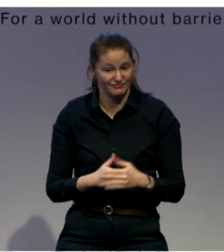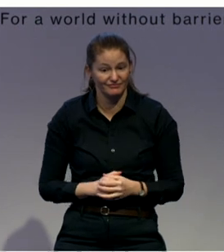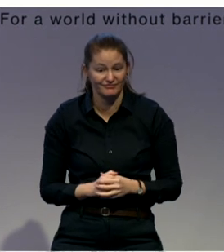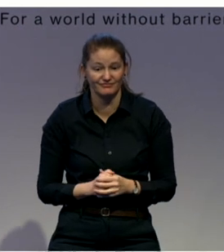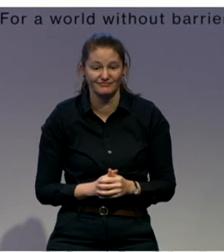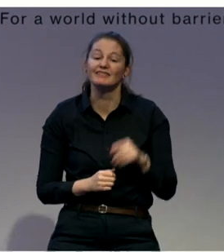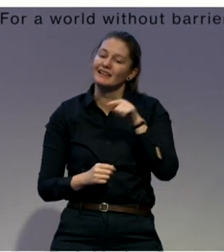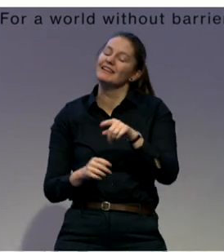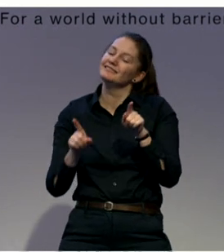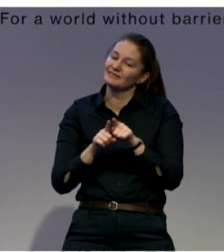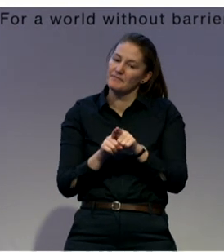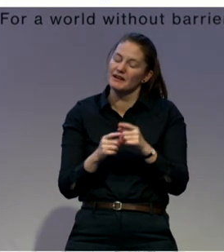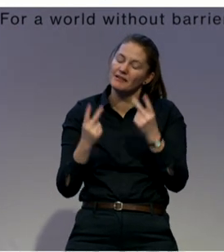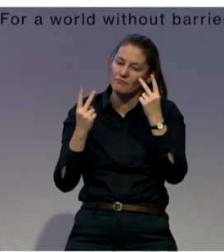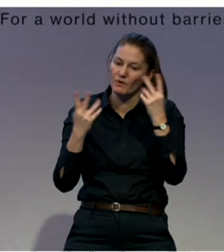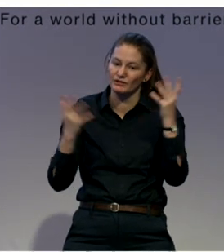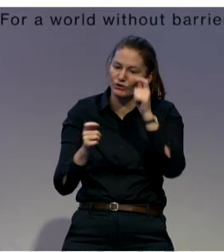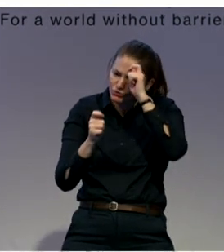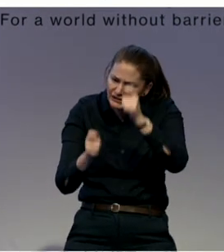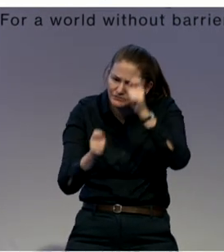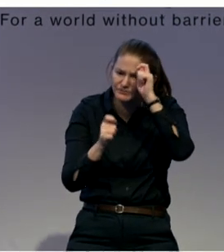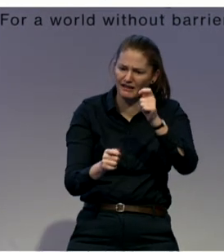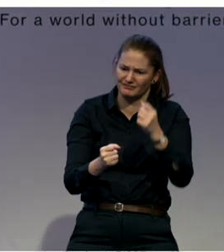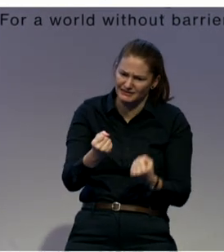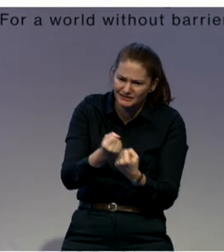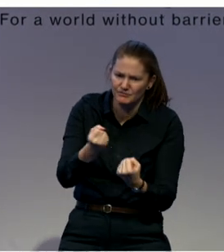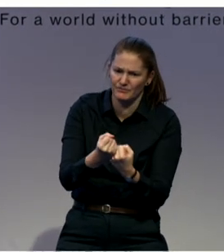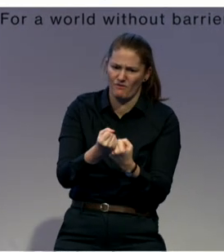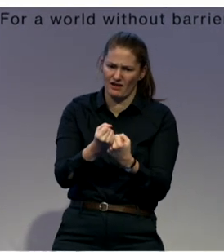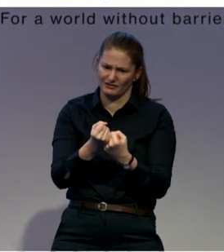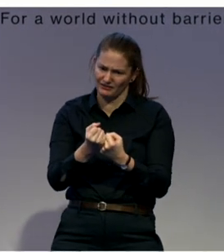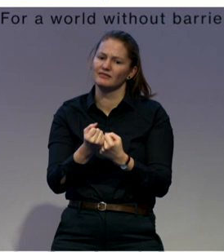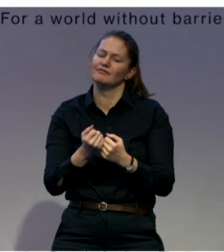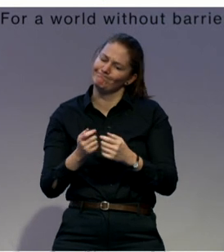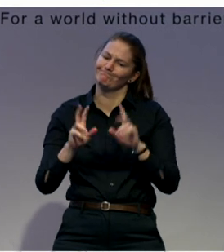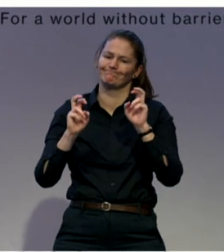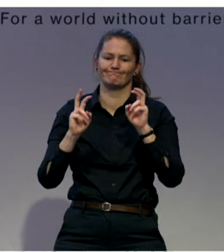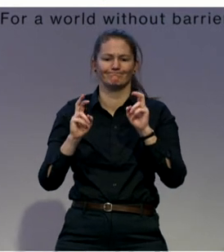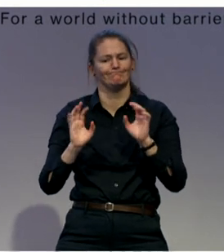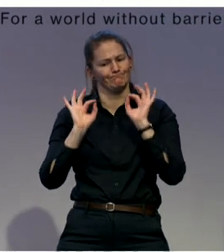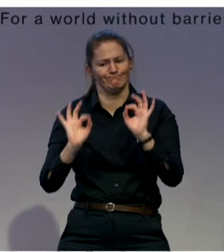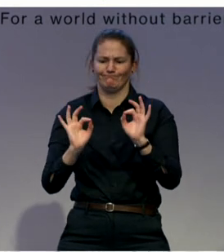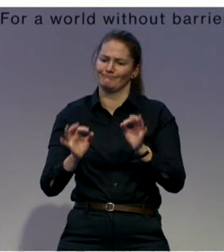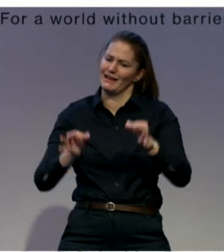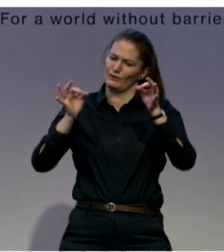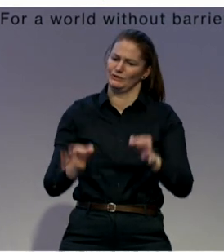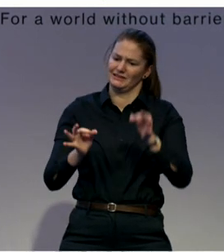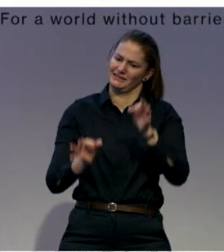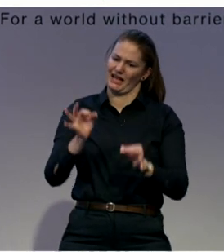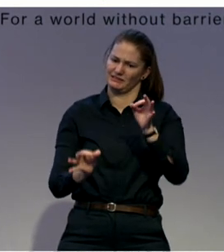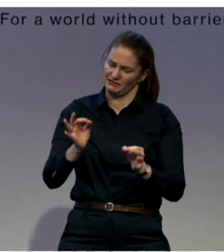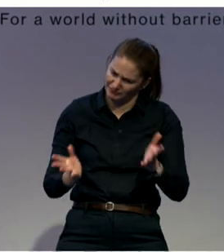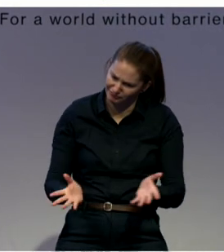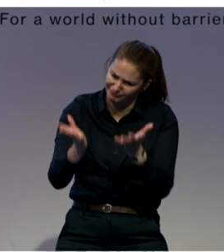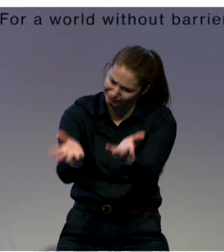rights-based approach. What are the problems targeted by Community for All Moldova program?